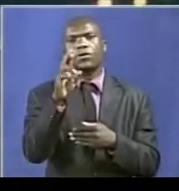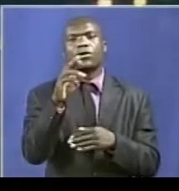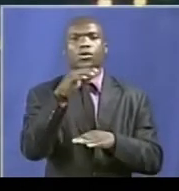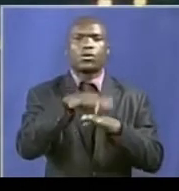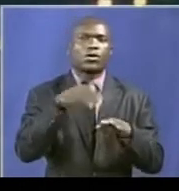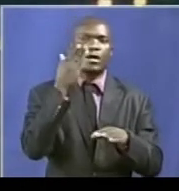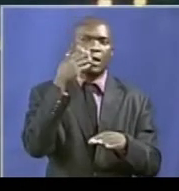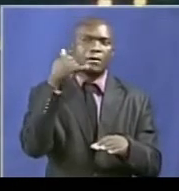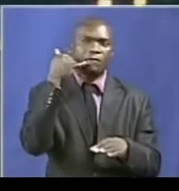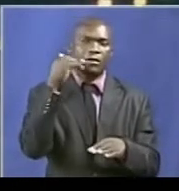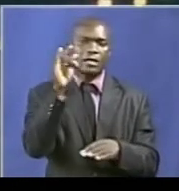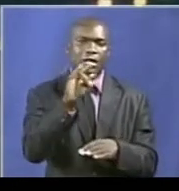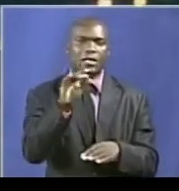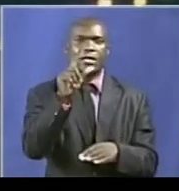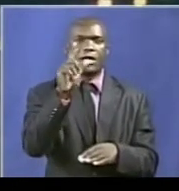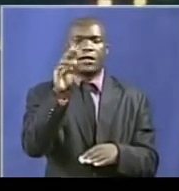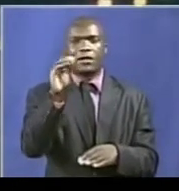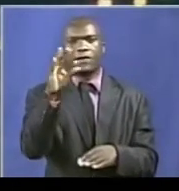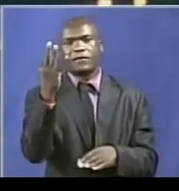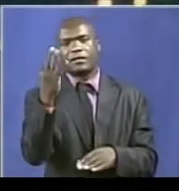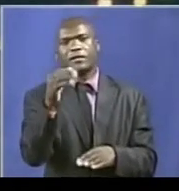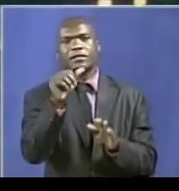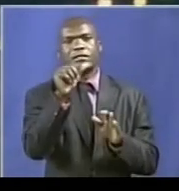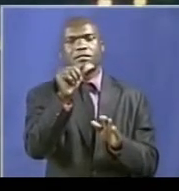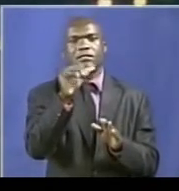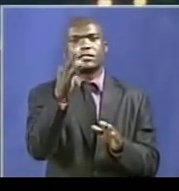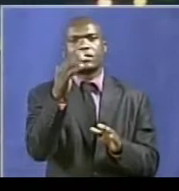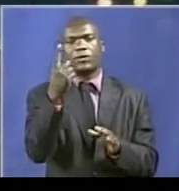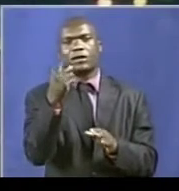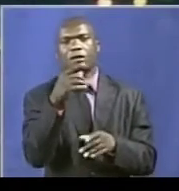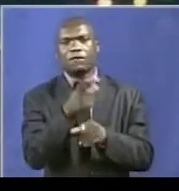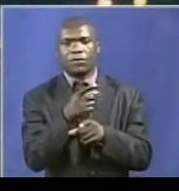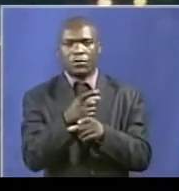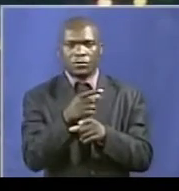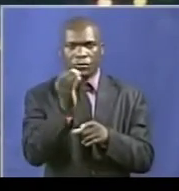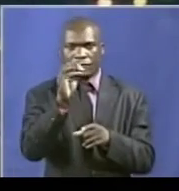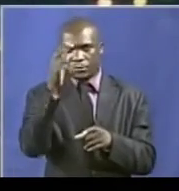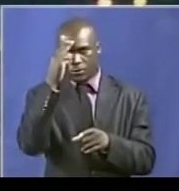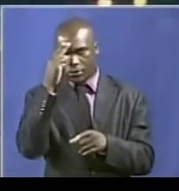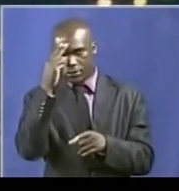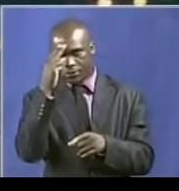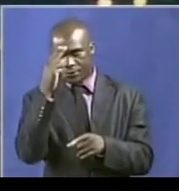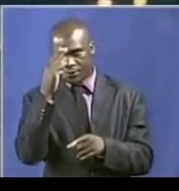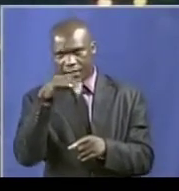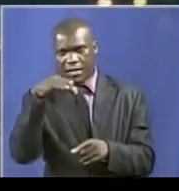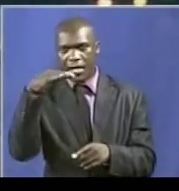Harare number 703631 at the police general headquarters in Harare.